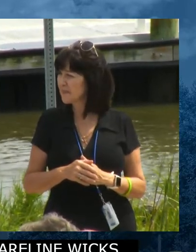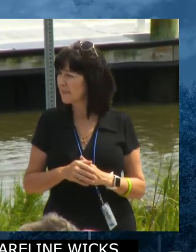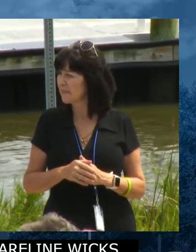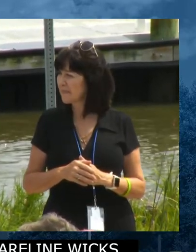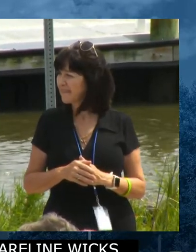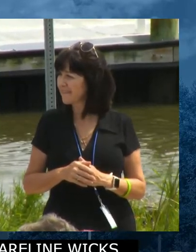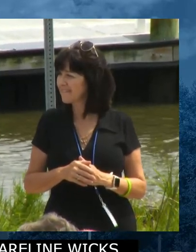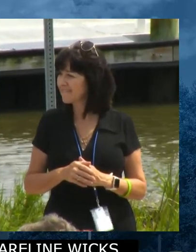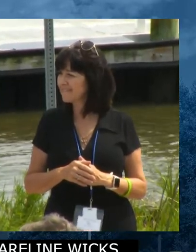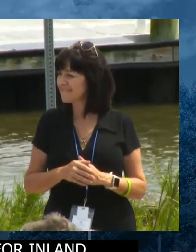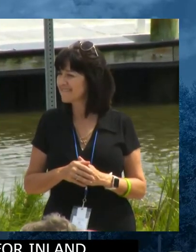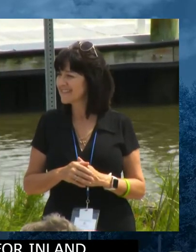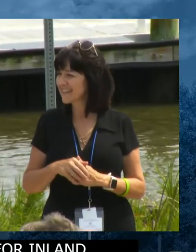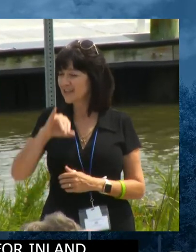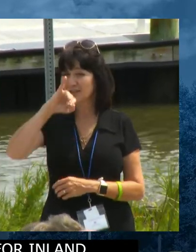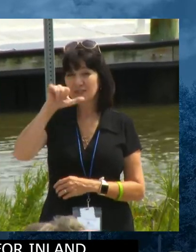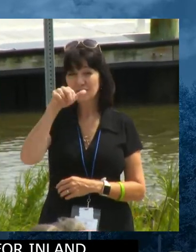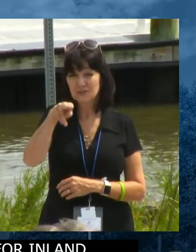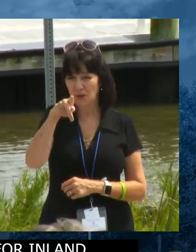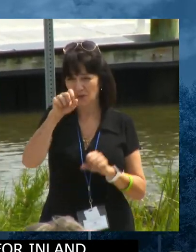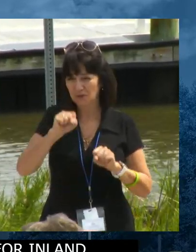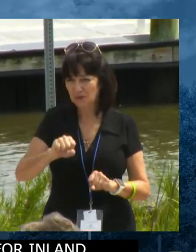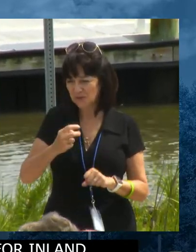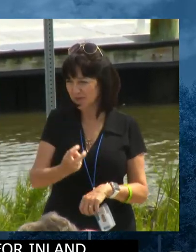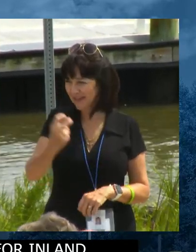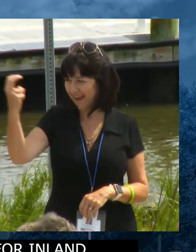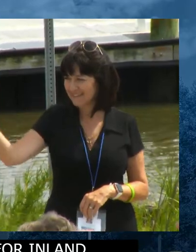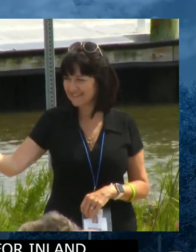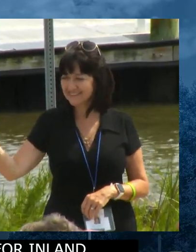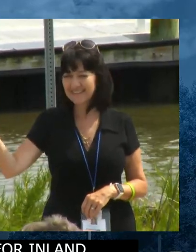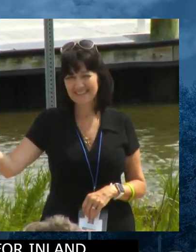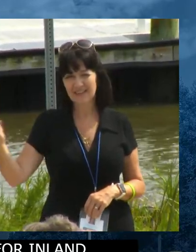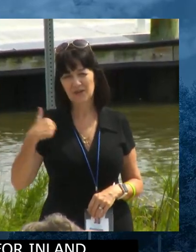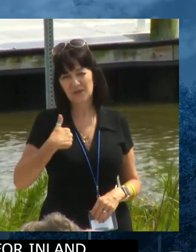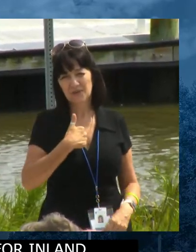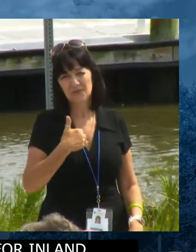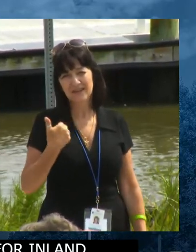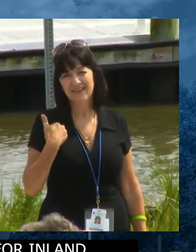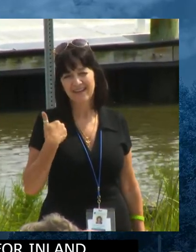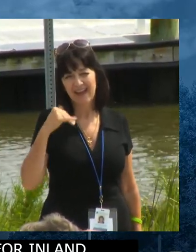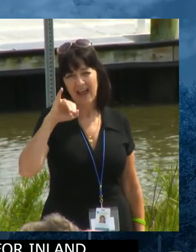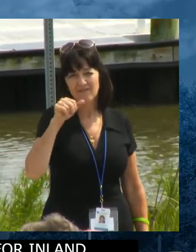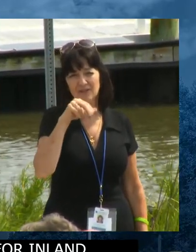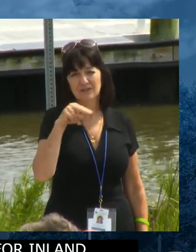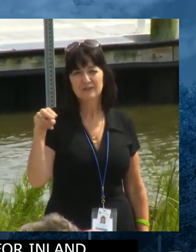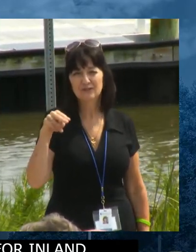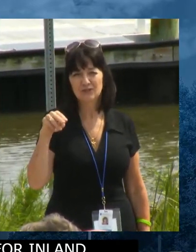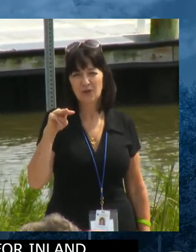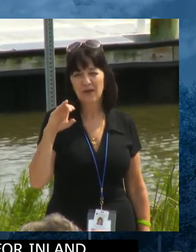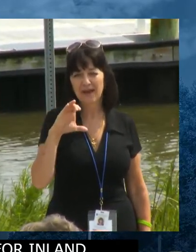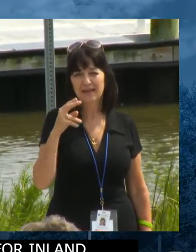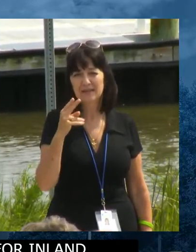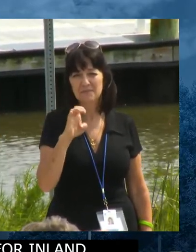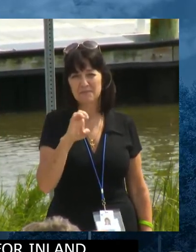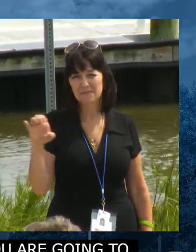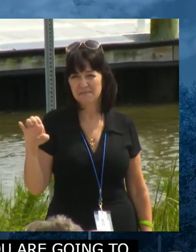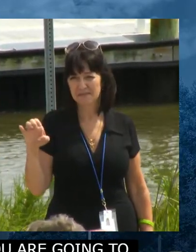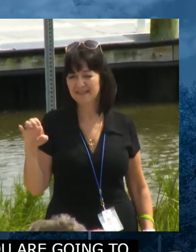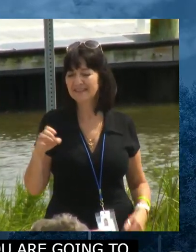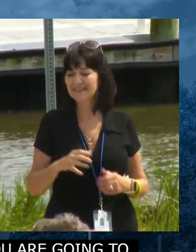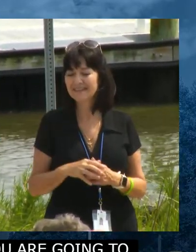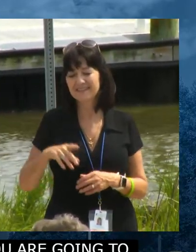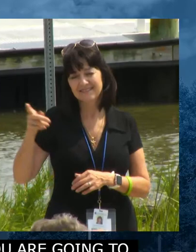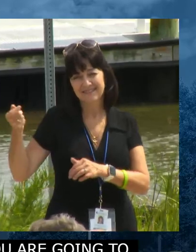Joanne, you can go sit there. You're going to speak too. have, uh, uh, Joanne McGeehock, who is the interim, uh, director of the